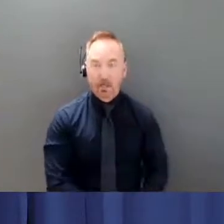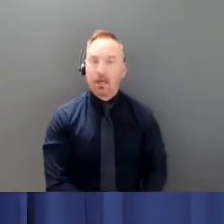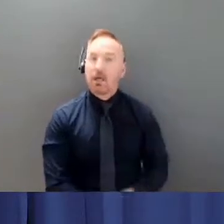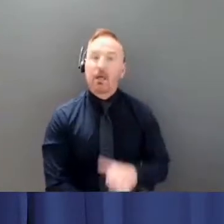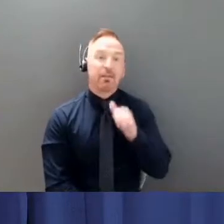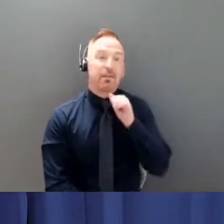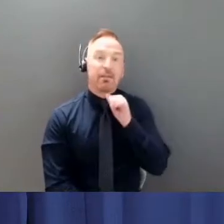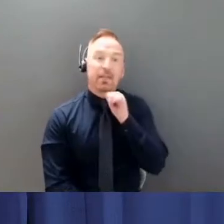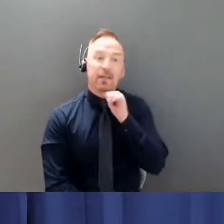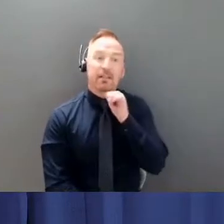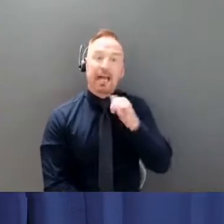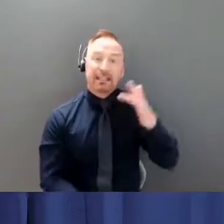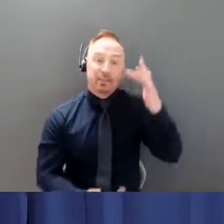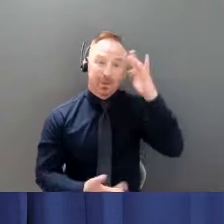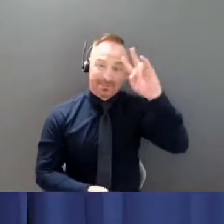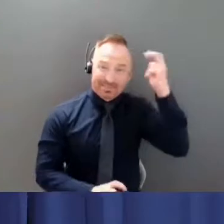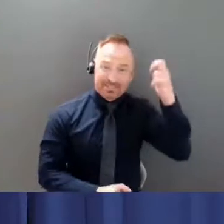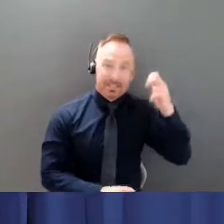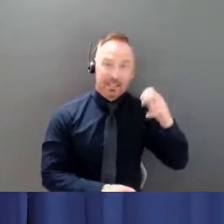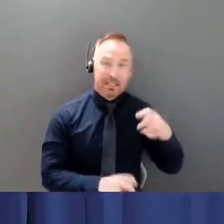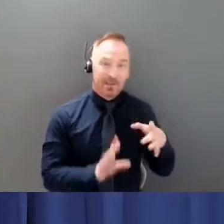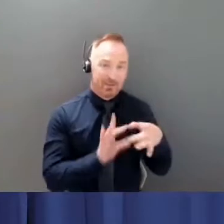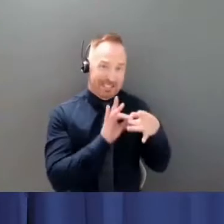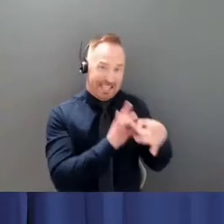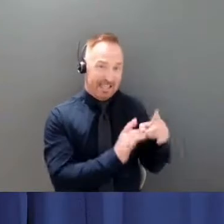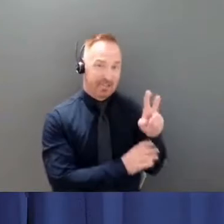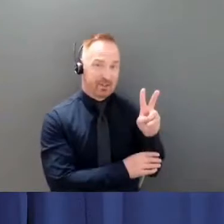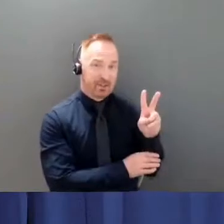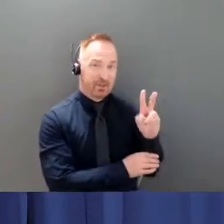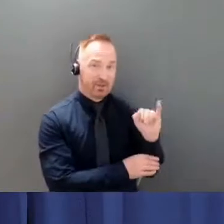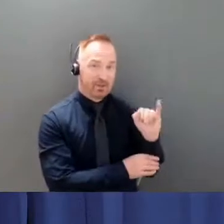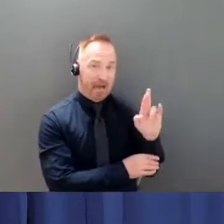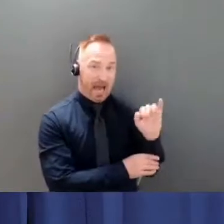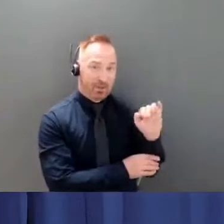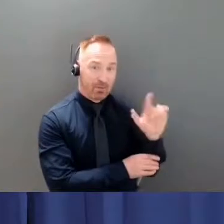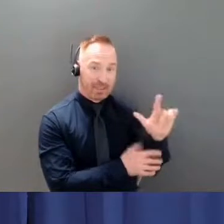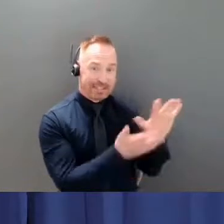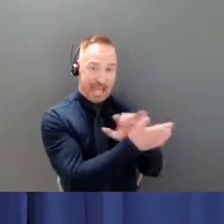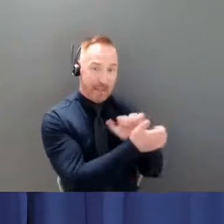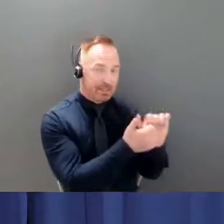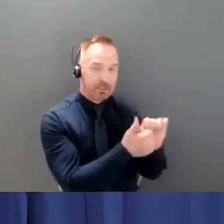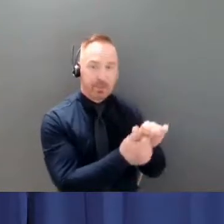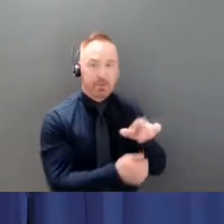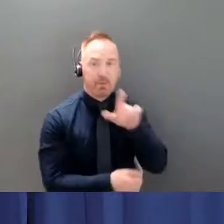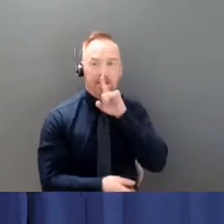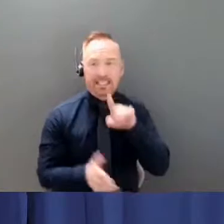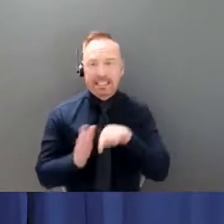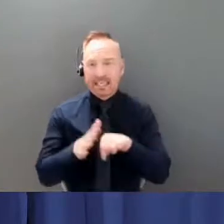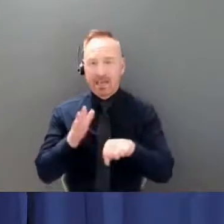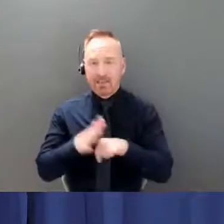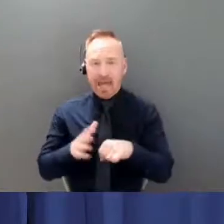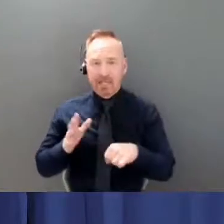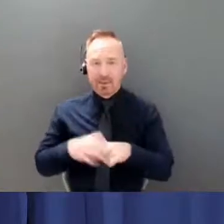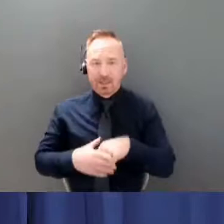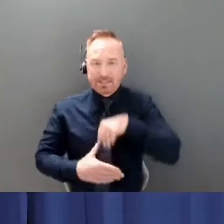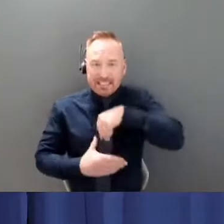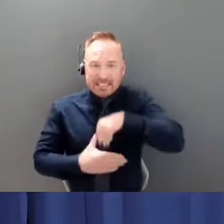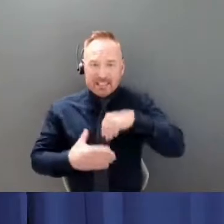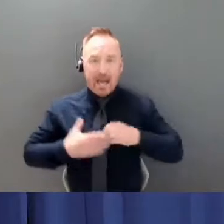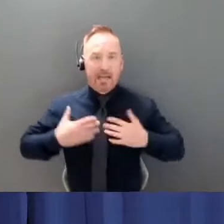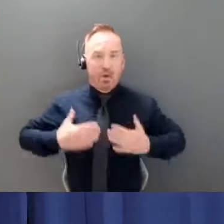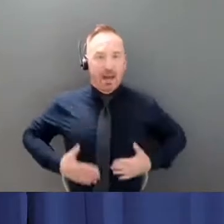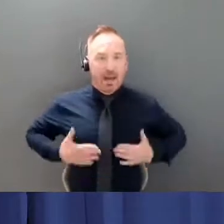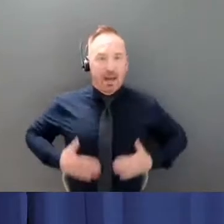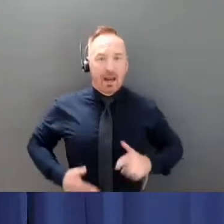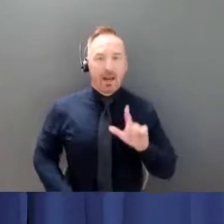but it's by causing that reactive storm of inflammation that attacks the lungs and in fact potentially many organs